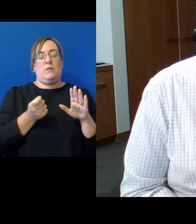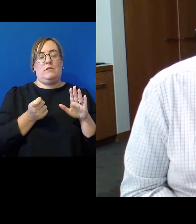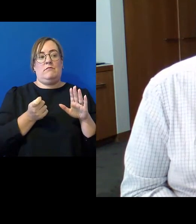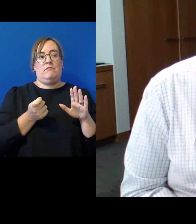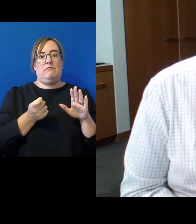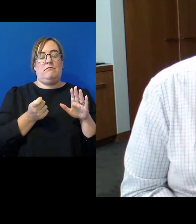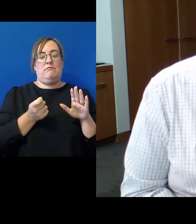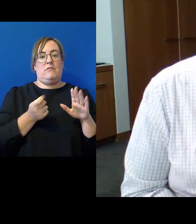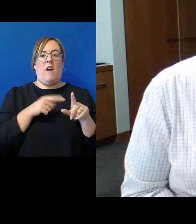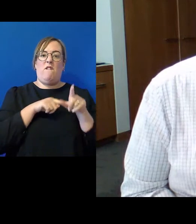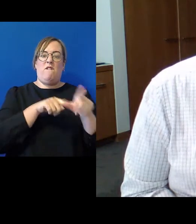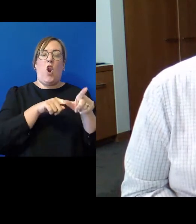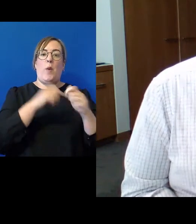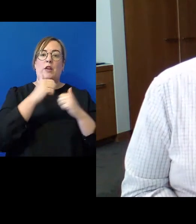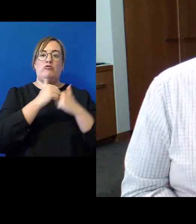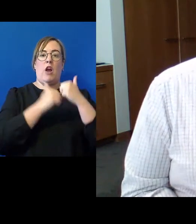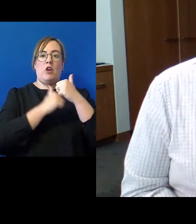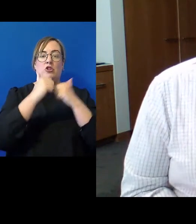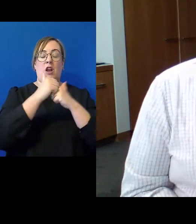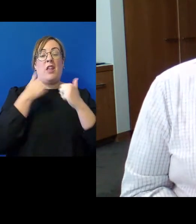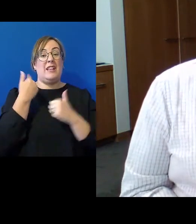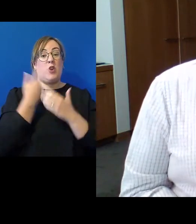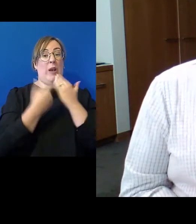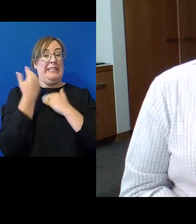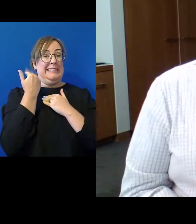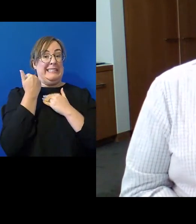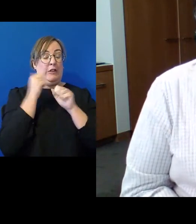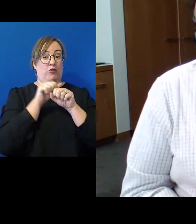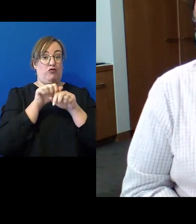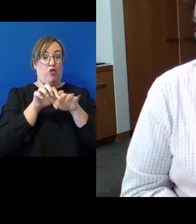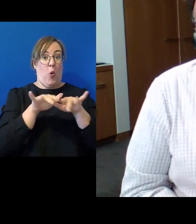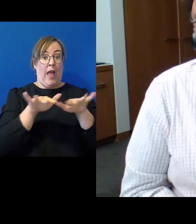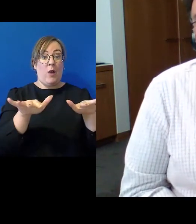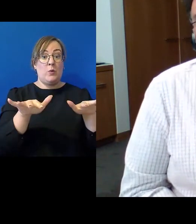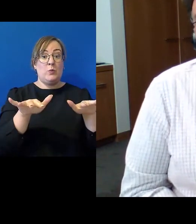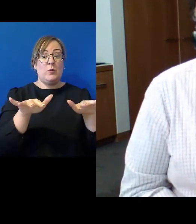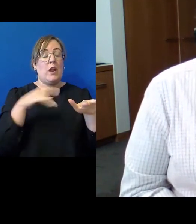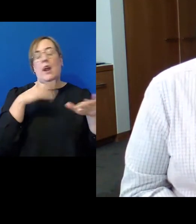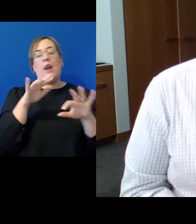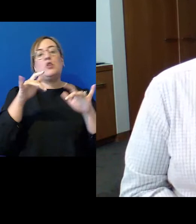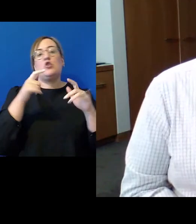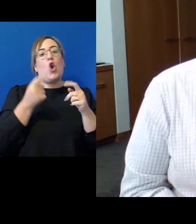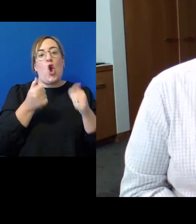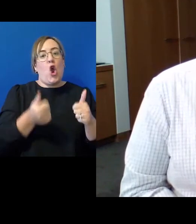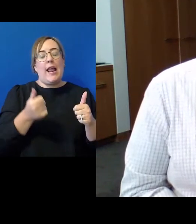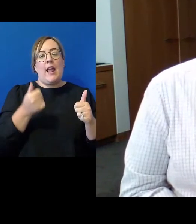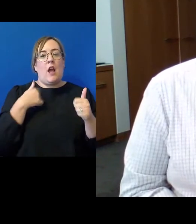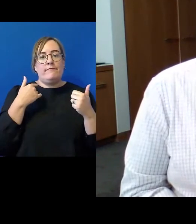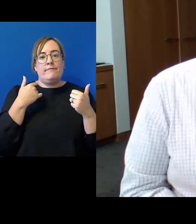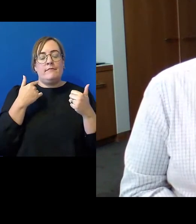now again this has really just been rolled out and it's not it's too early to know whether